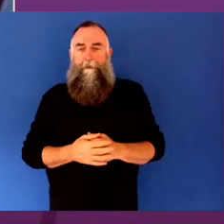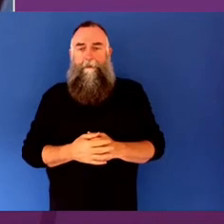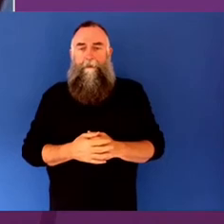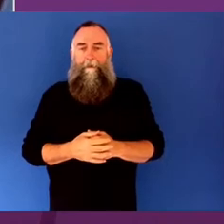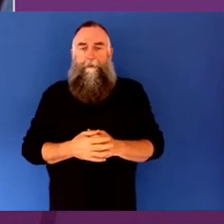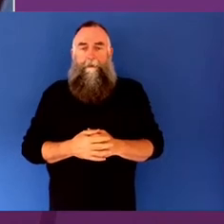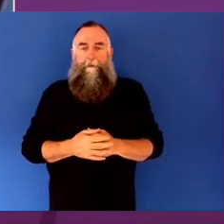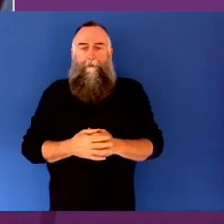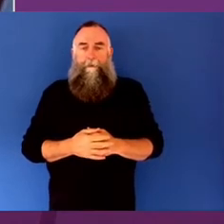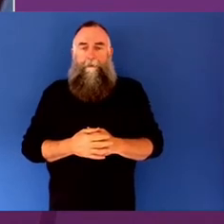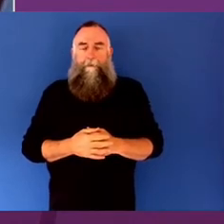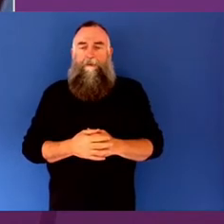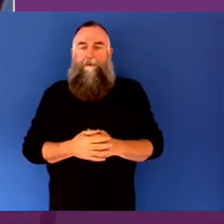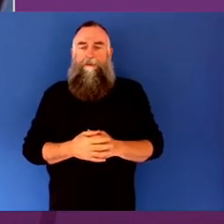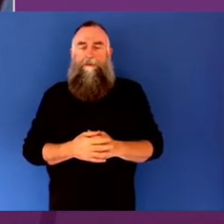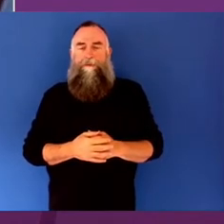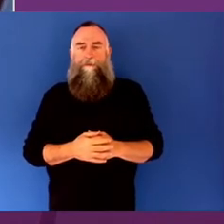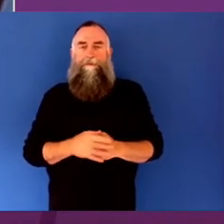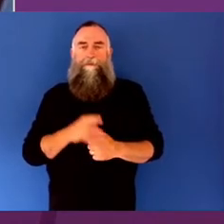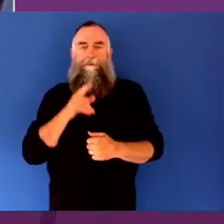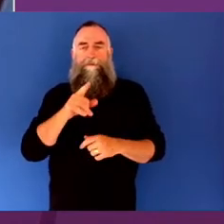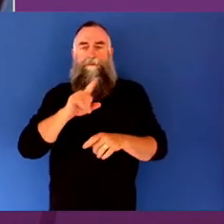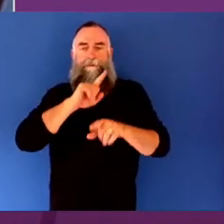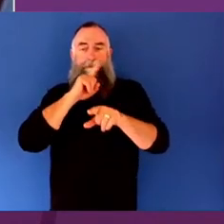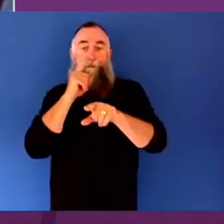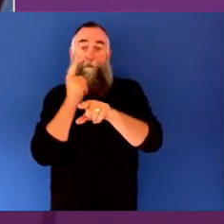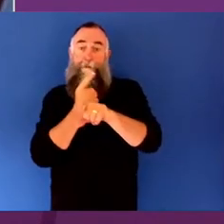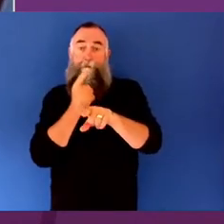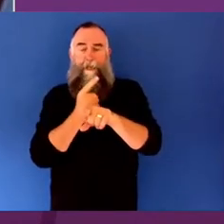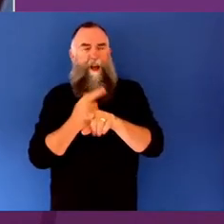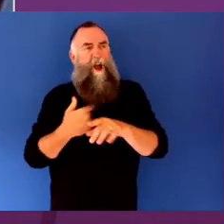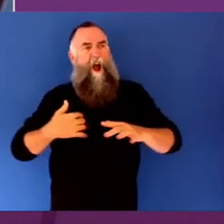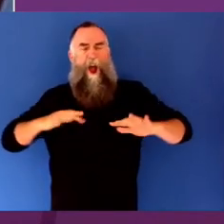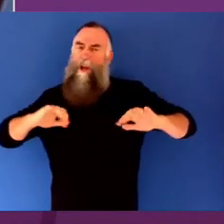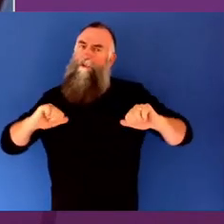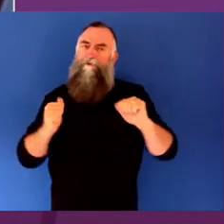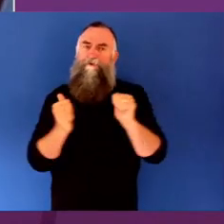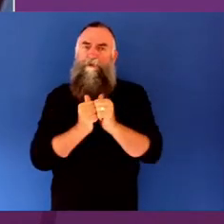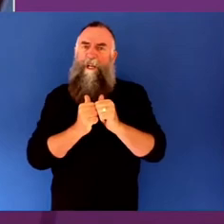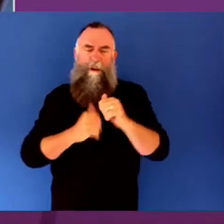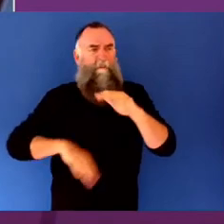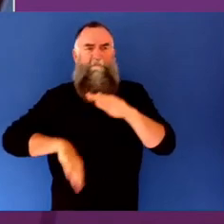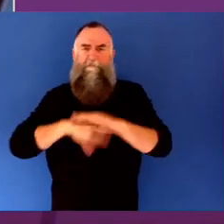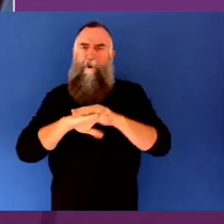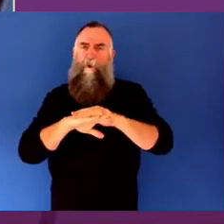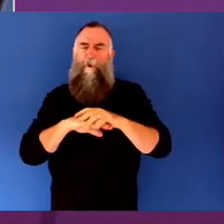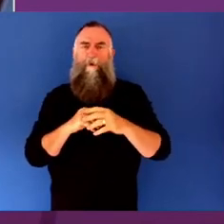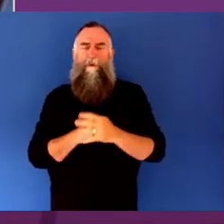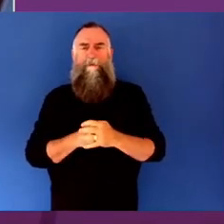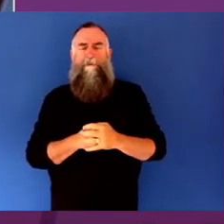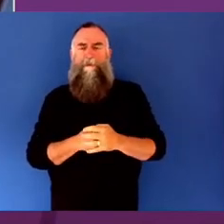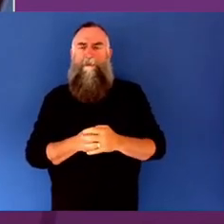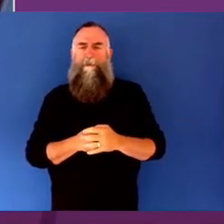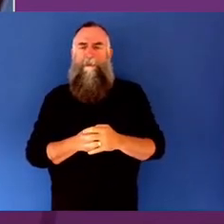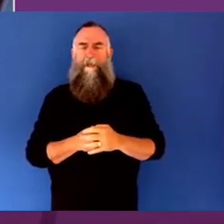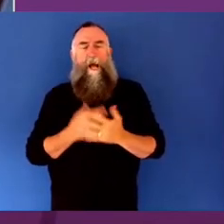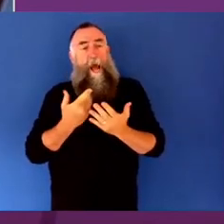that you've said. And from my work at such an intimate level, the way that I evaluate if